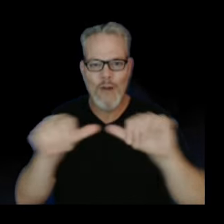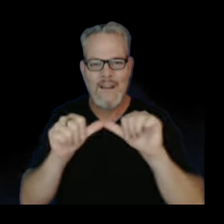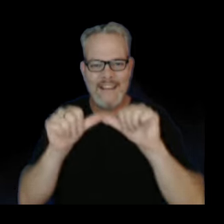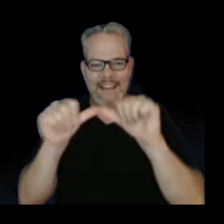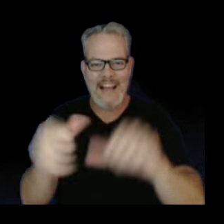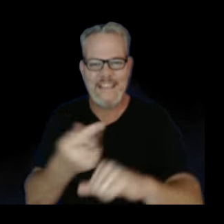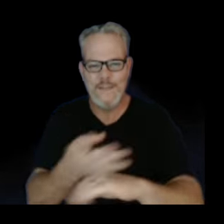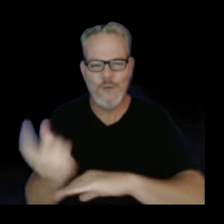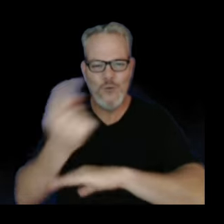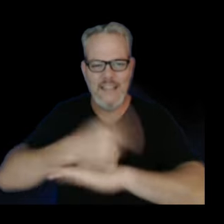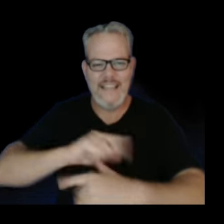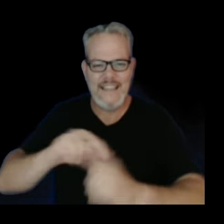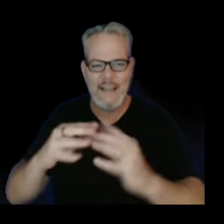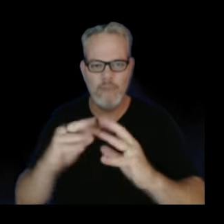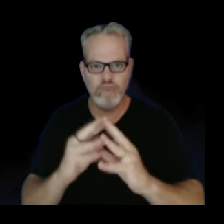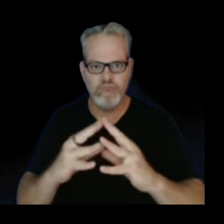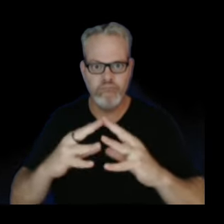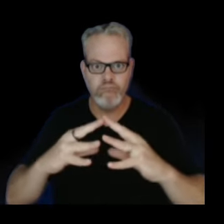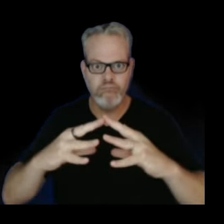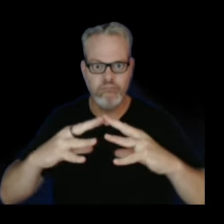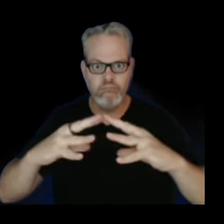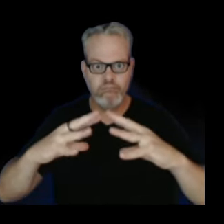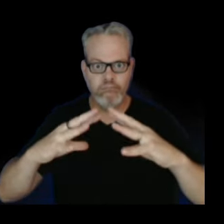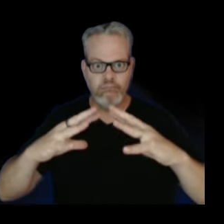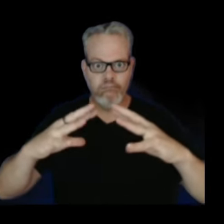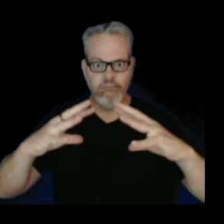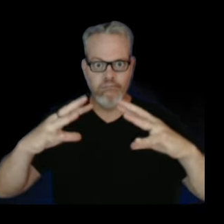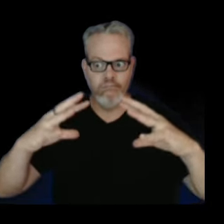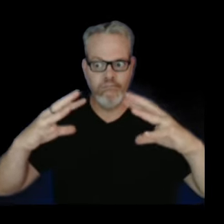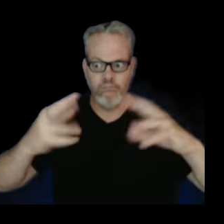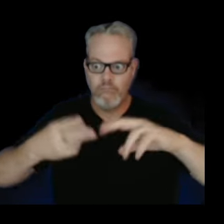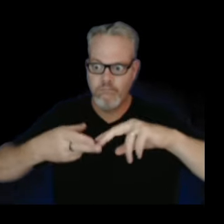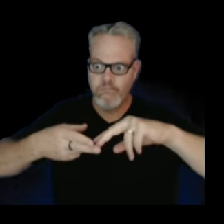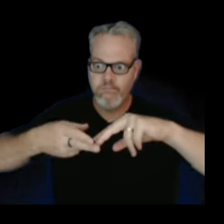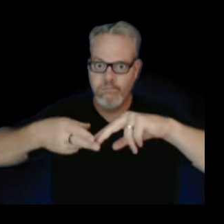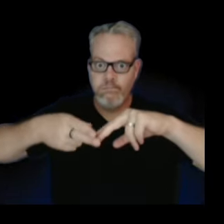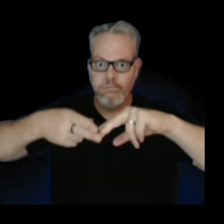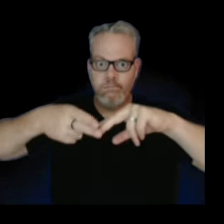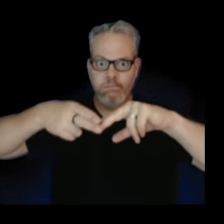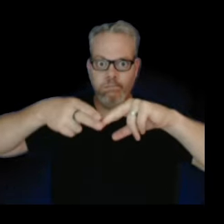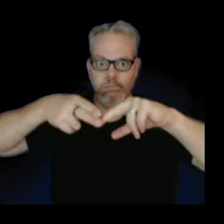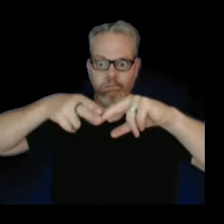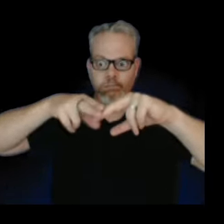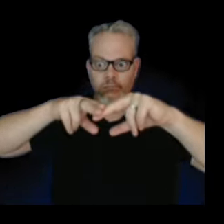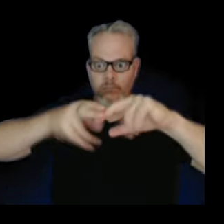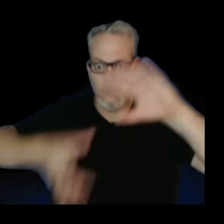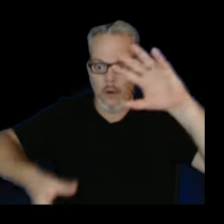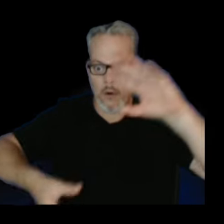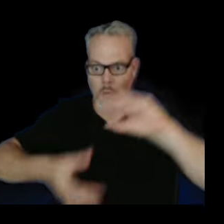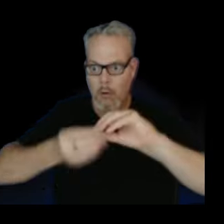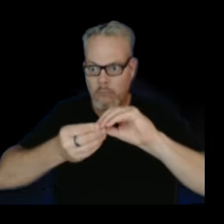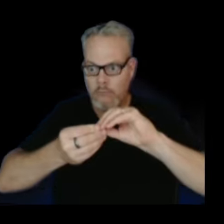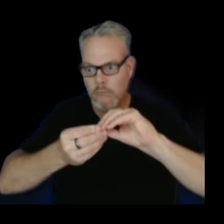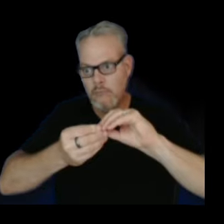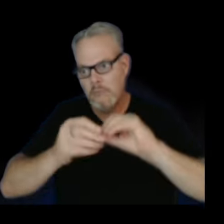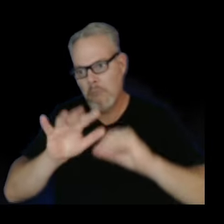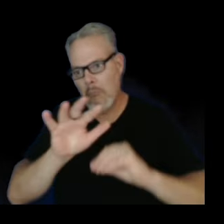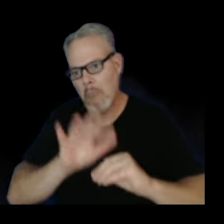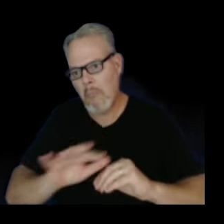resumed at a fairly high rate here. This is a gain of perhaps